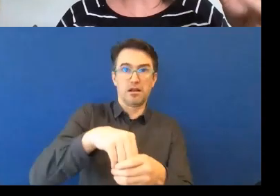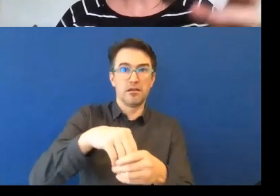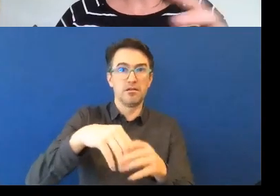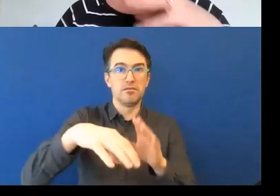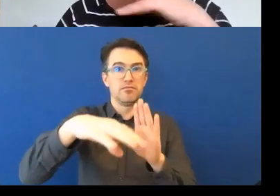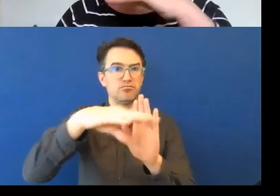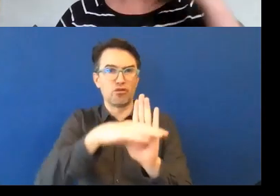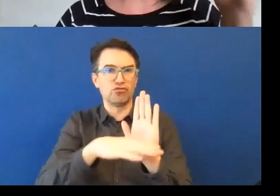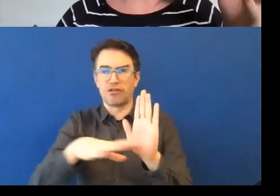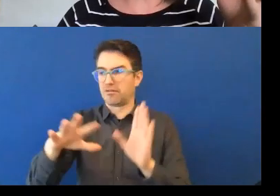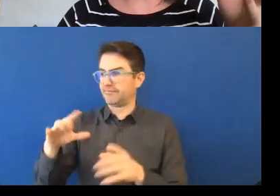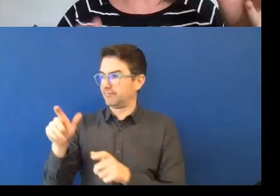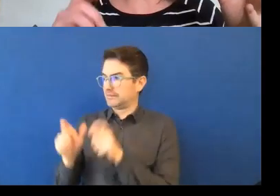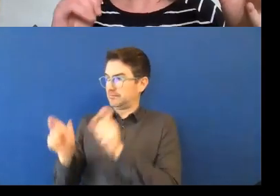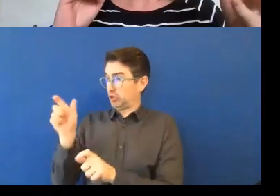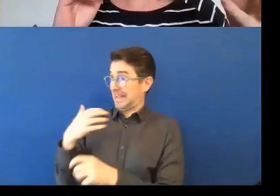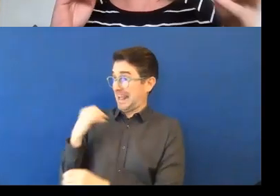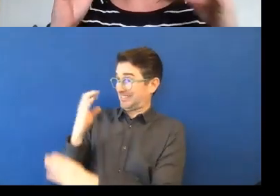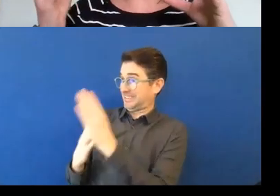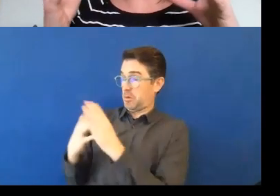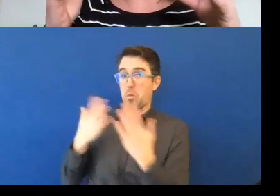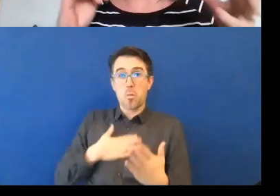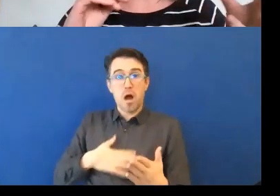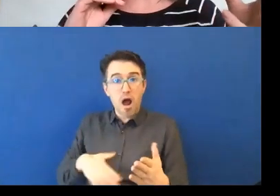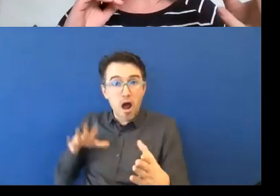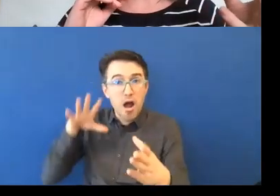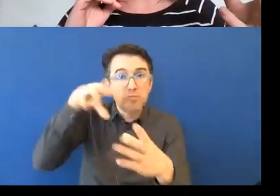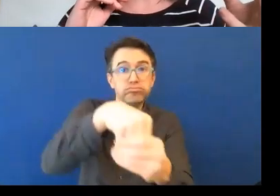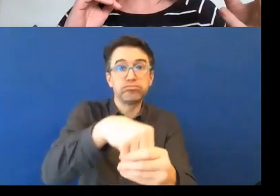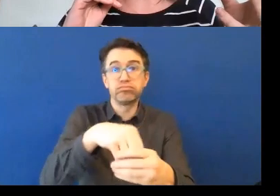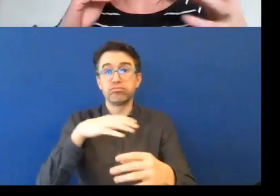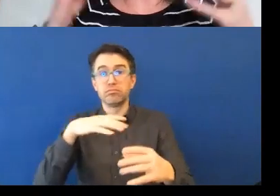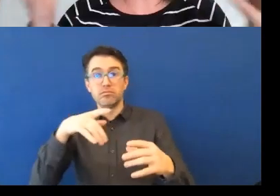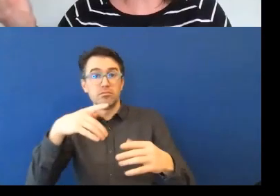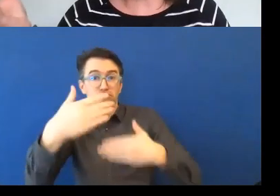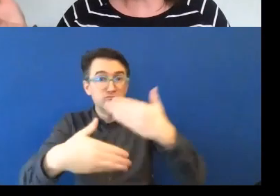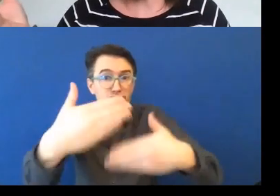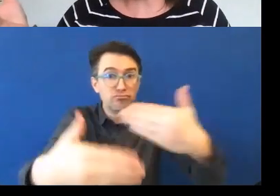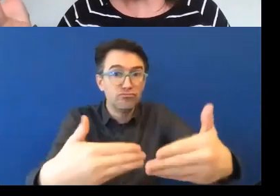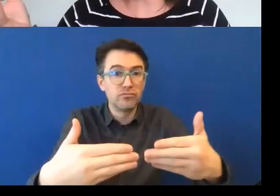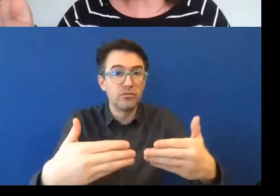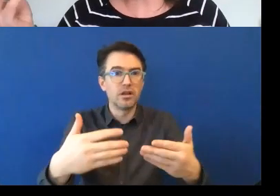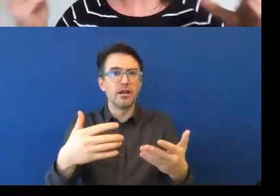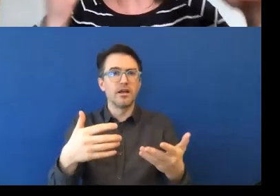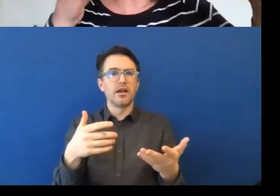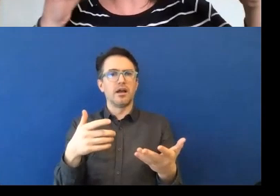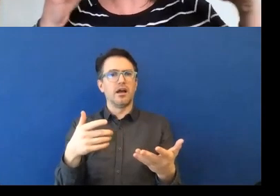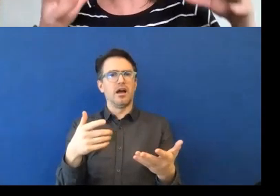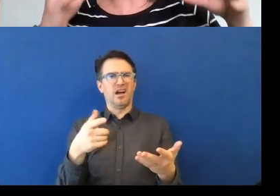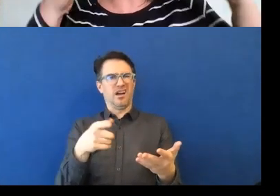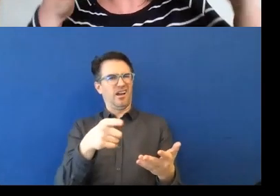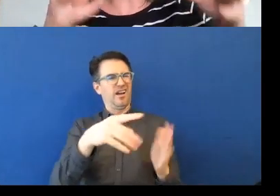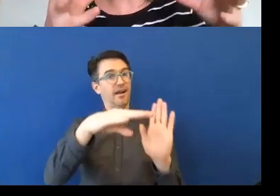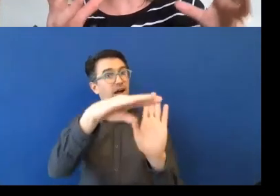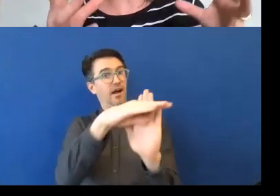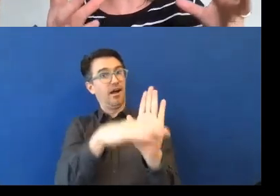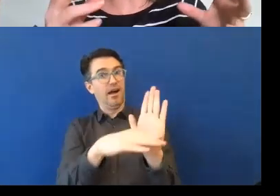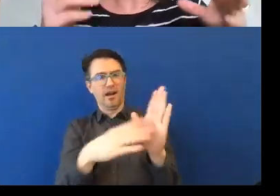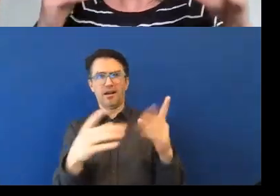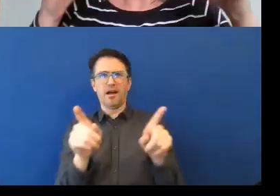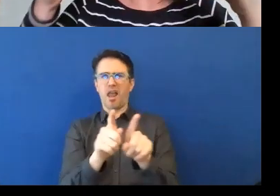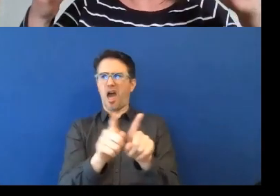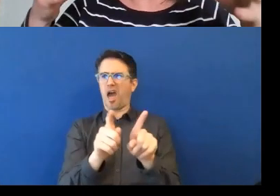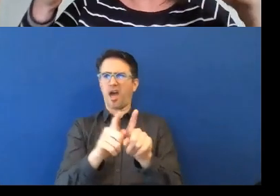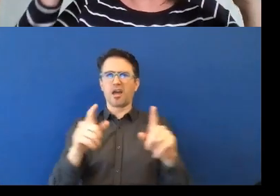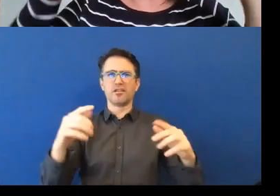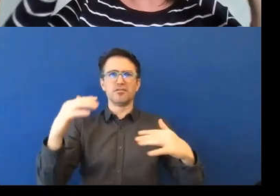action. It's a legal kind of term that means you can kind of you're discriminating, you're saying you could only come in if you are disabled.